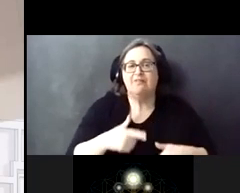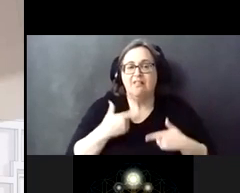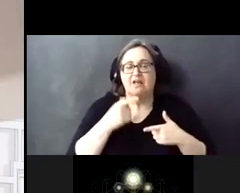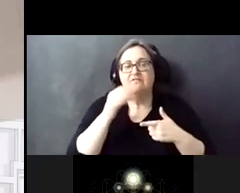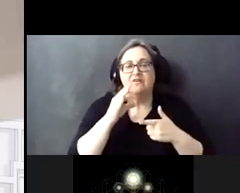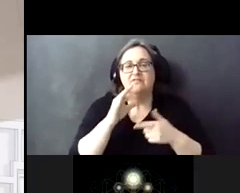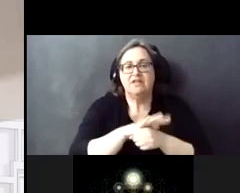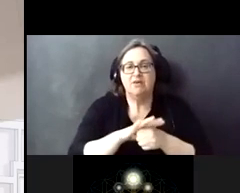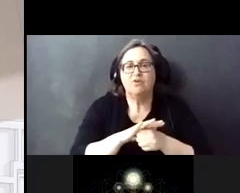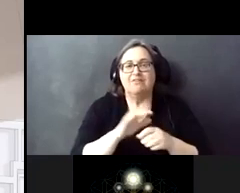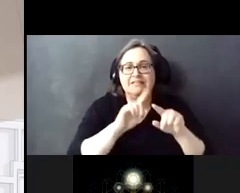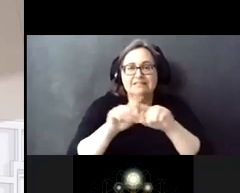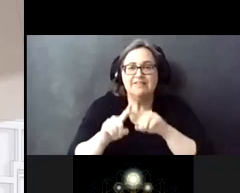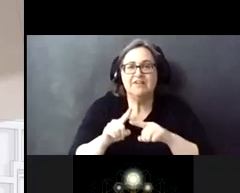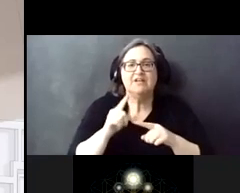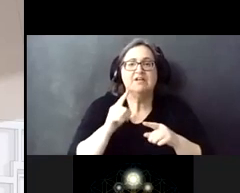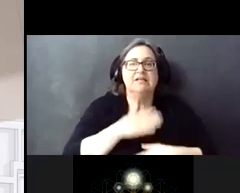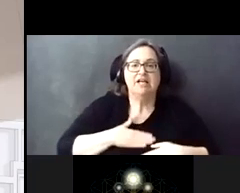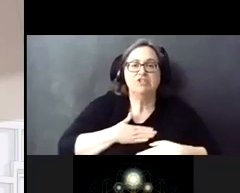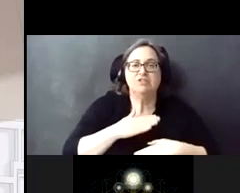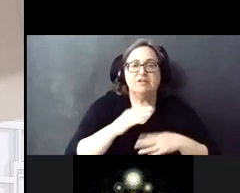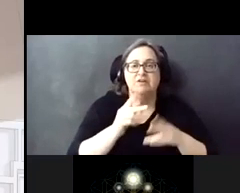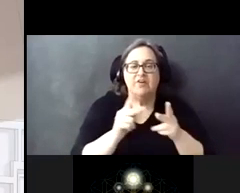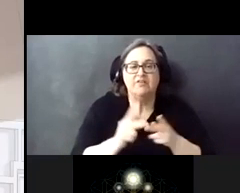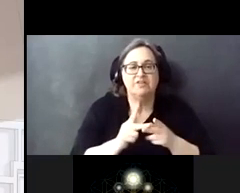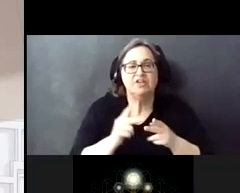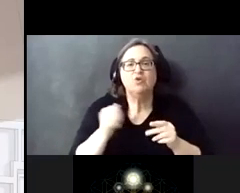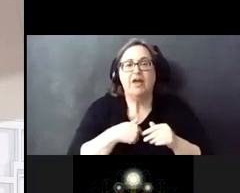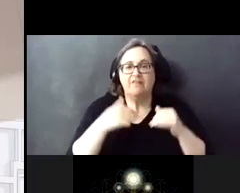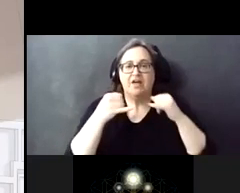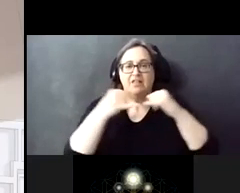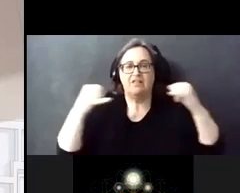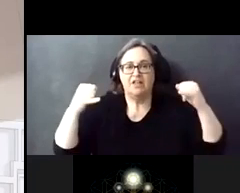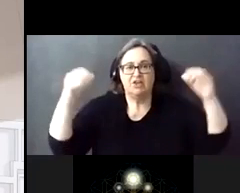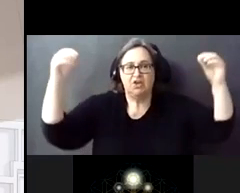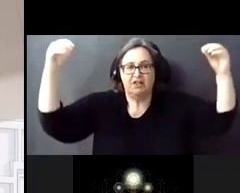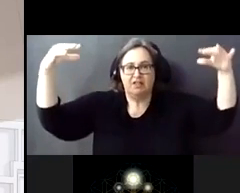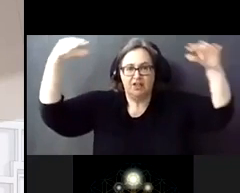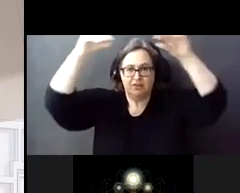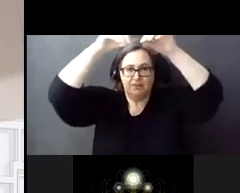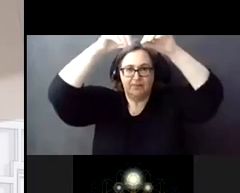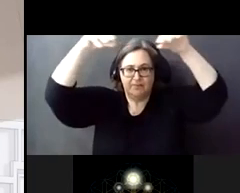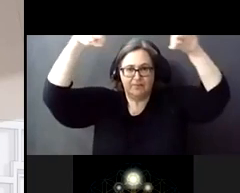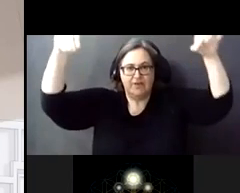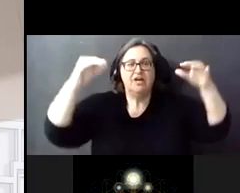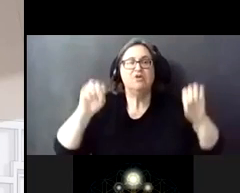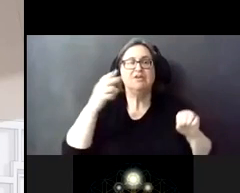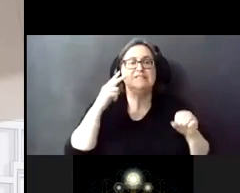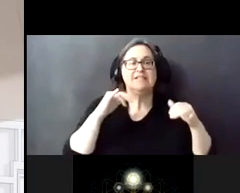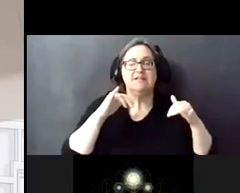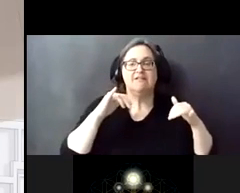entertainment venues. This is dramatized by a linear lighting fixture that traces the playful pattern on the facade.